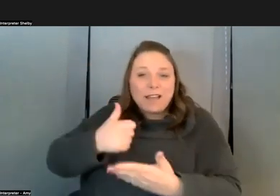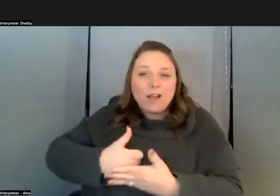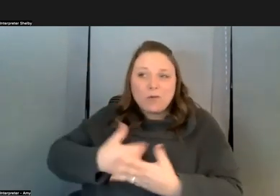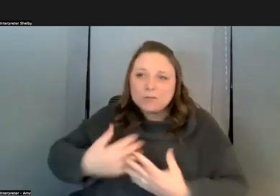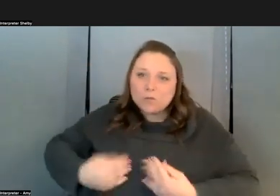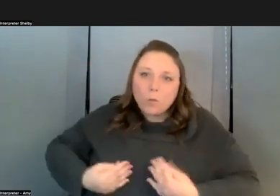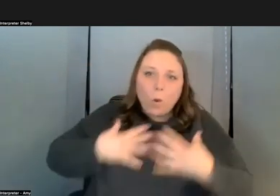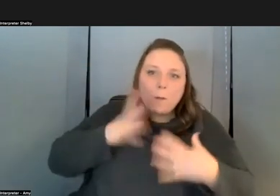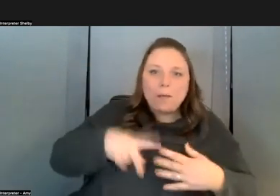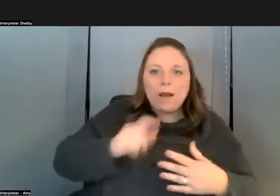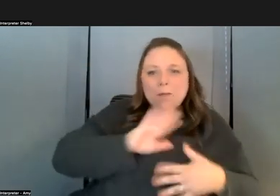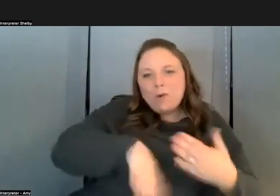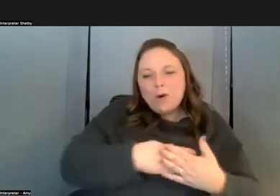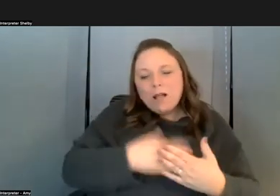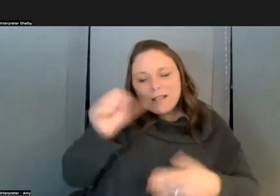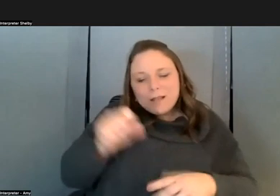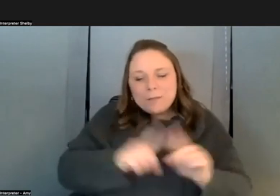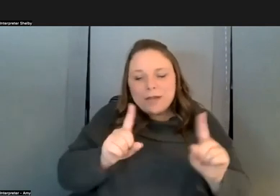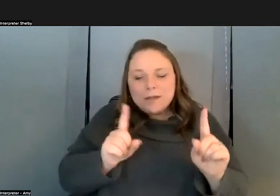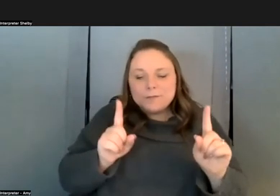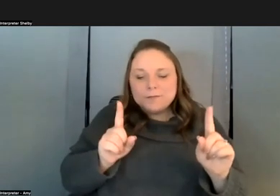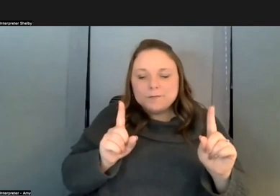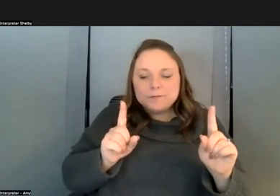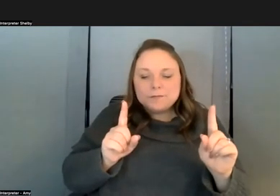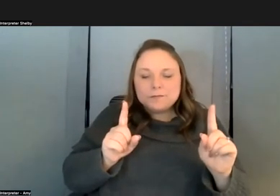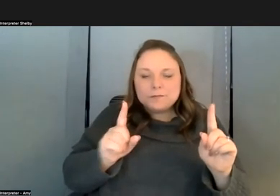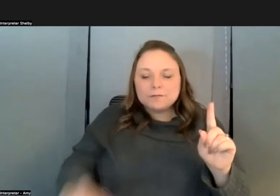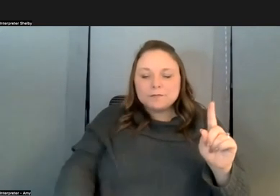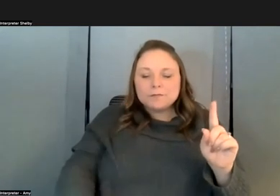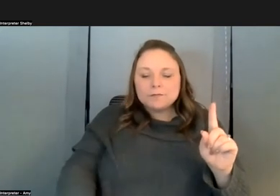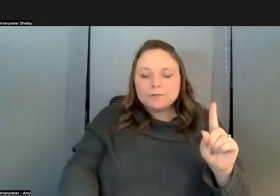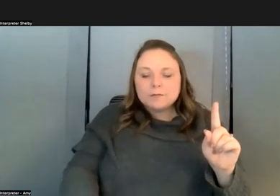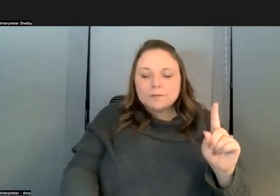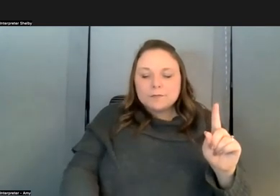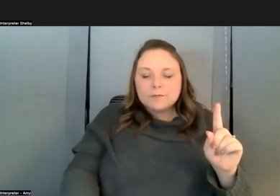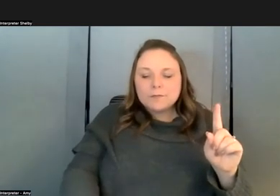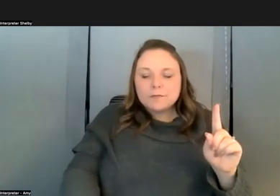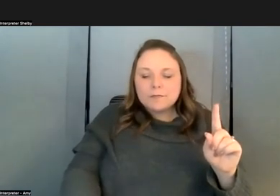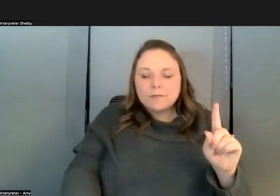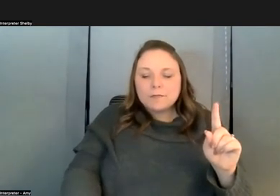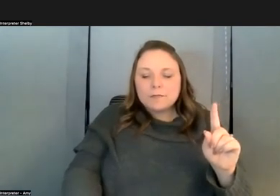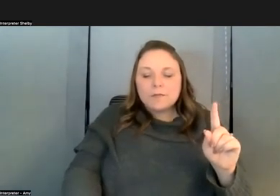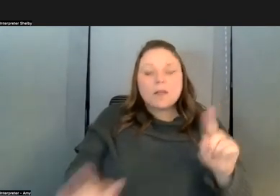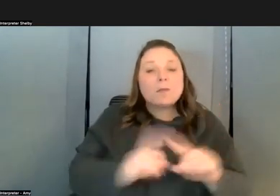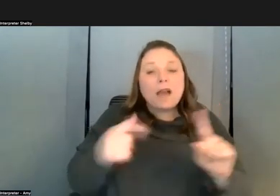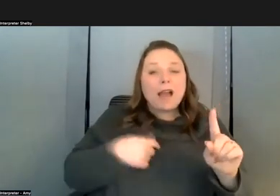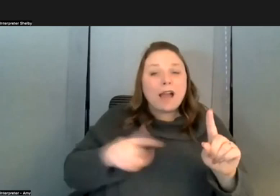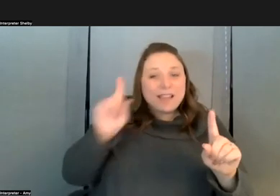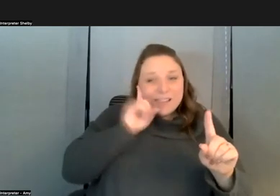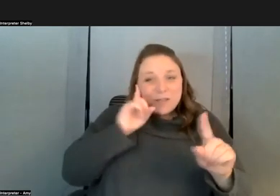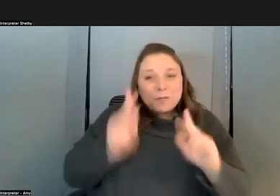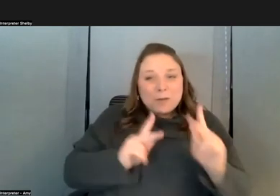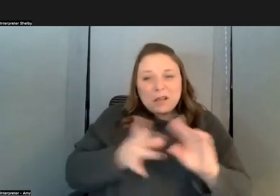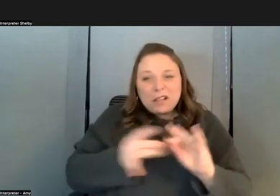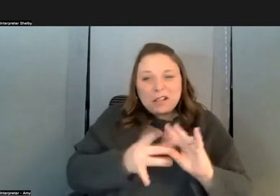but but but it's interesting because when i hear that sentiment often i